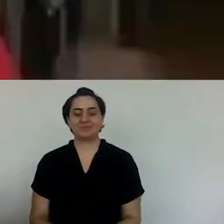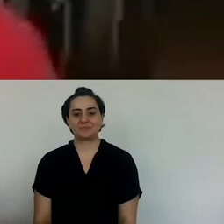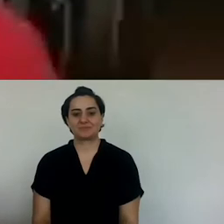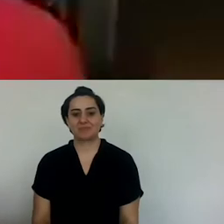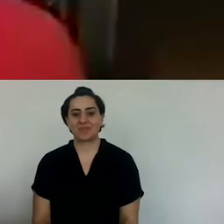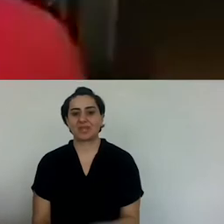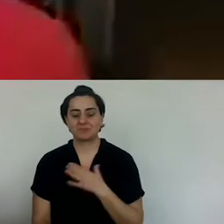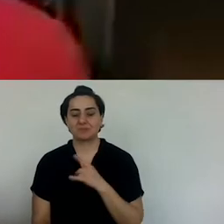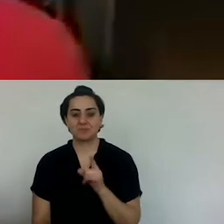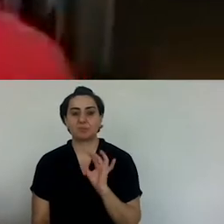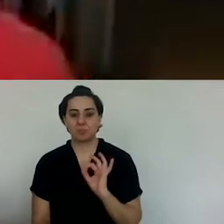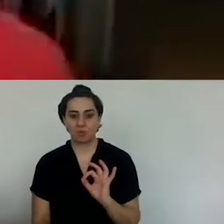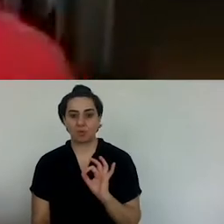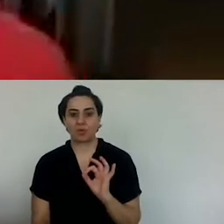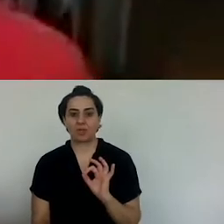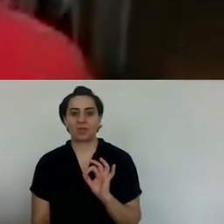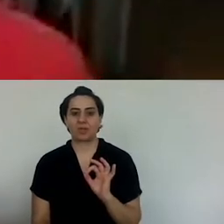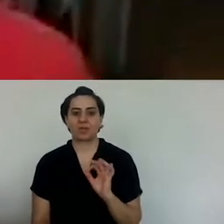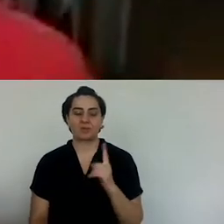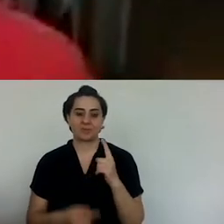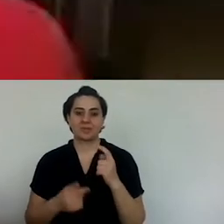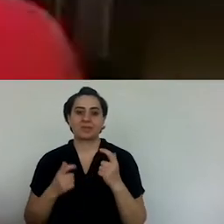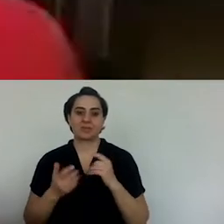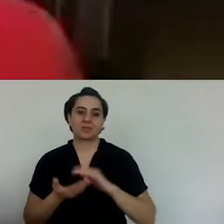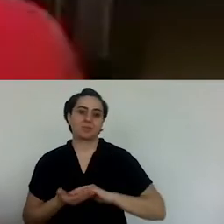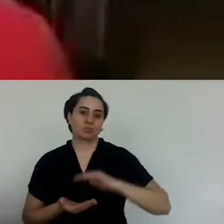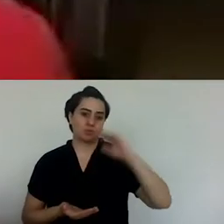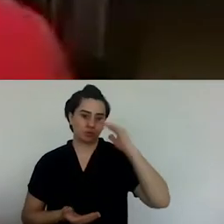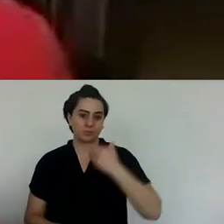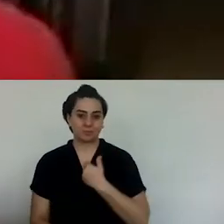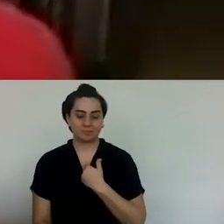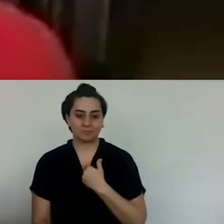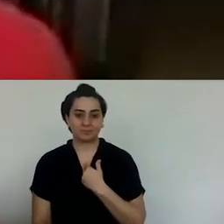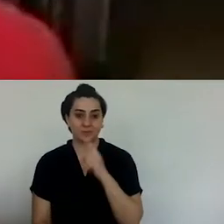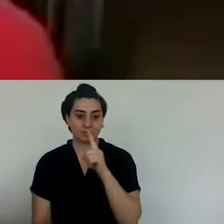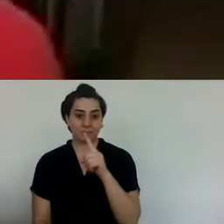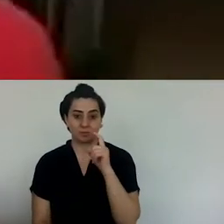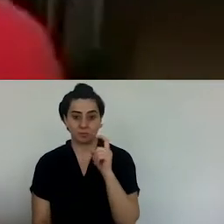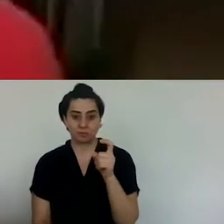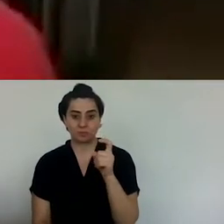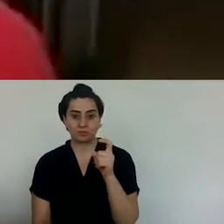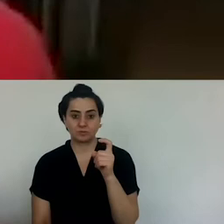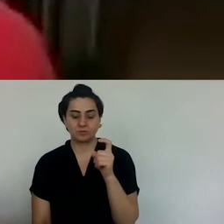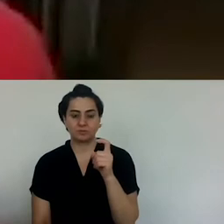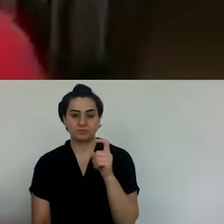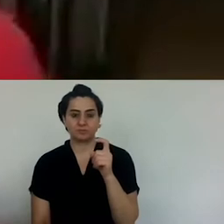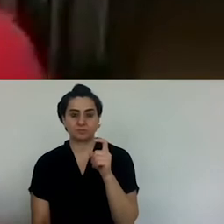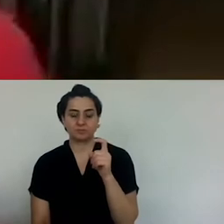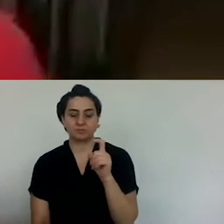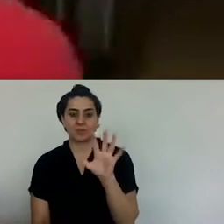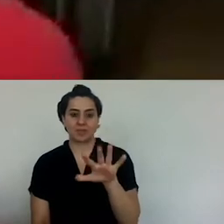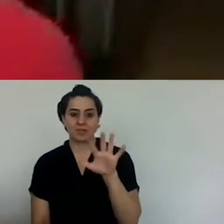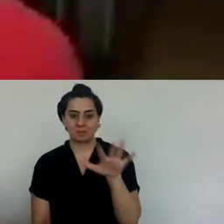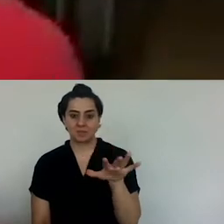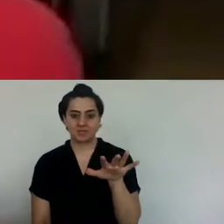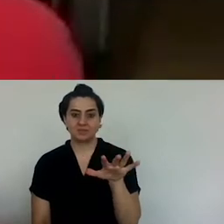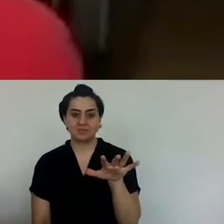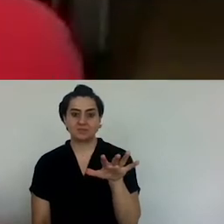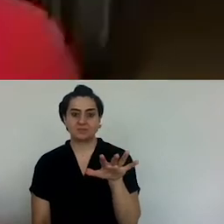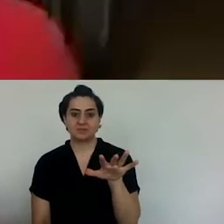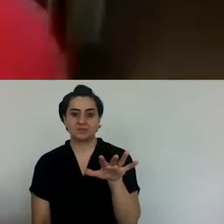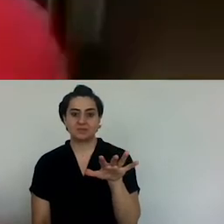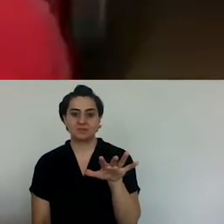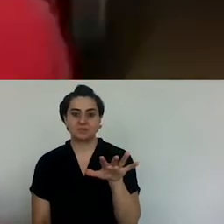And he would also send that dessert to our other neighbor adjacent to us as well, the next door neighbor.